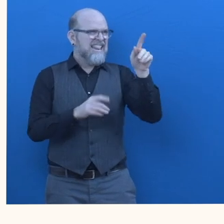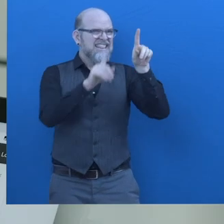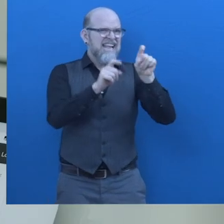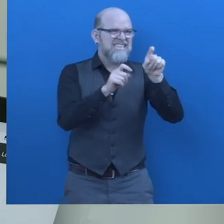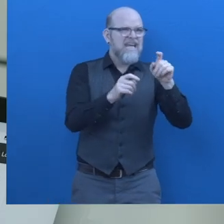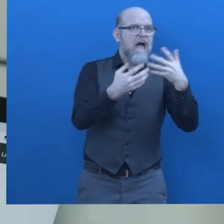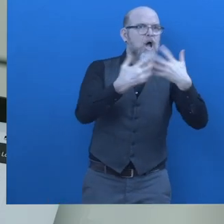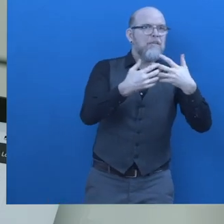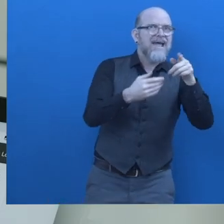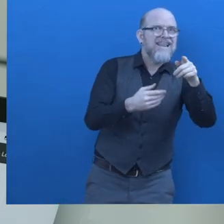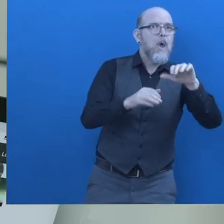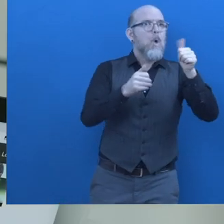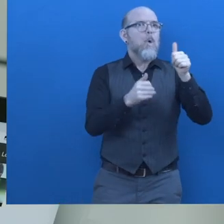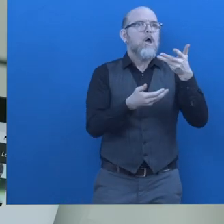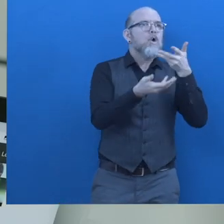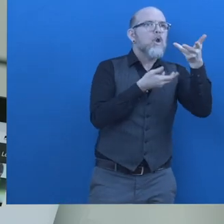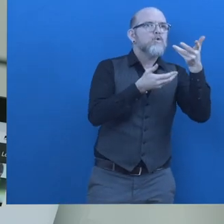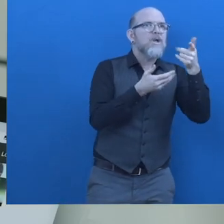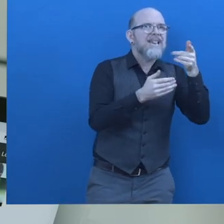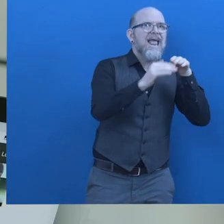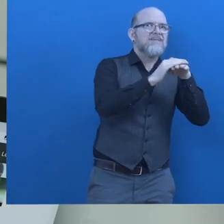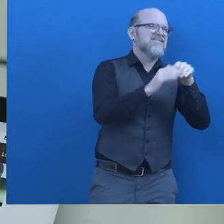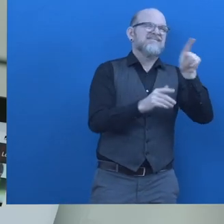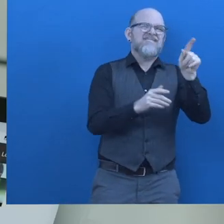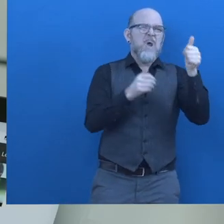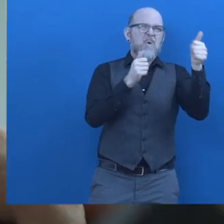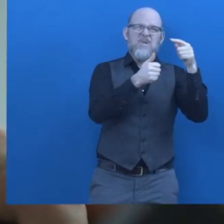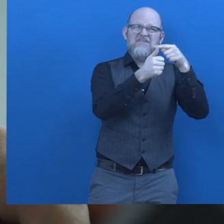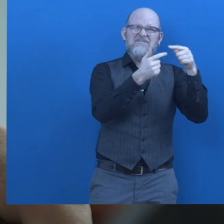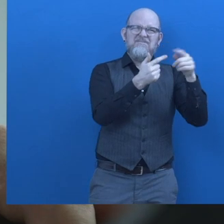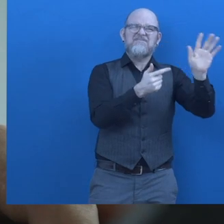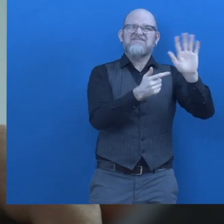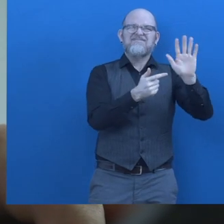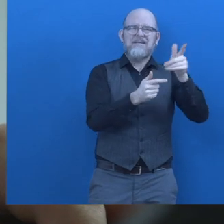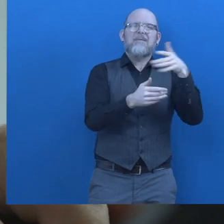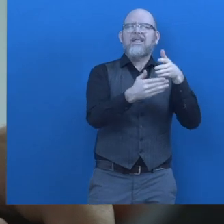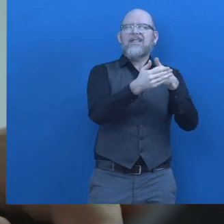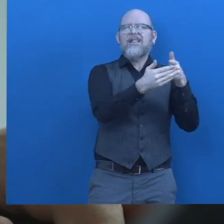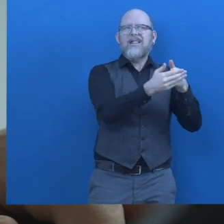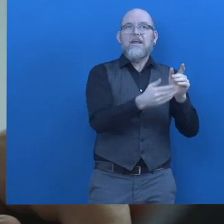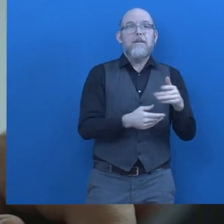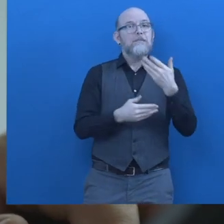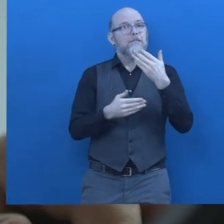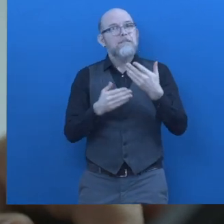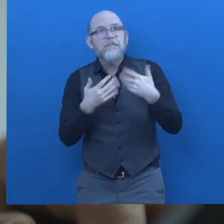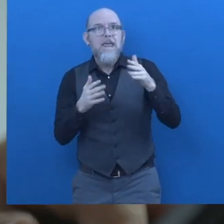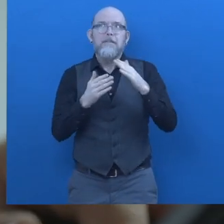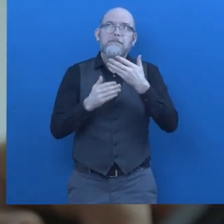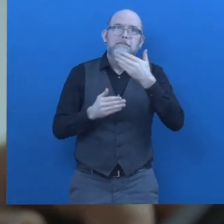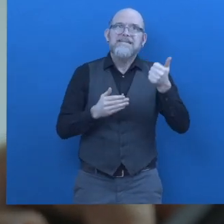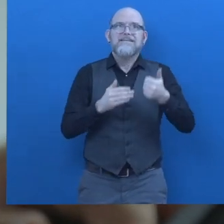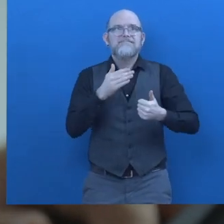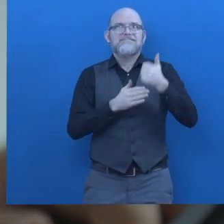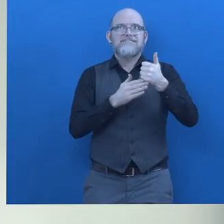services unfortunately there are limitations with each of these options what if digital